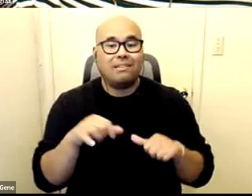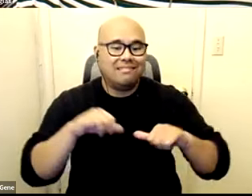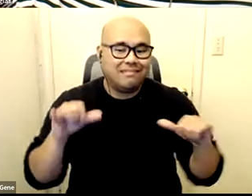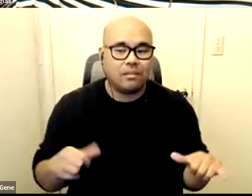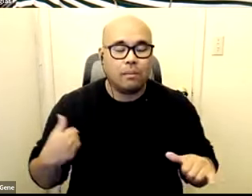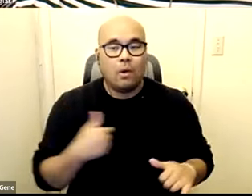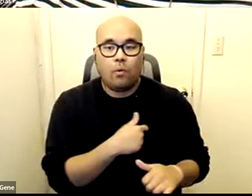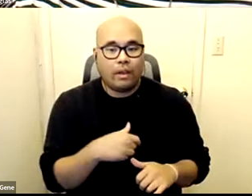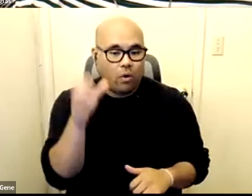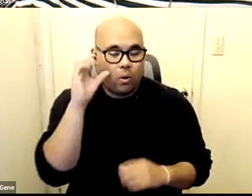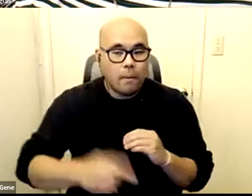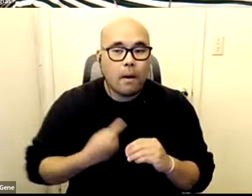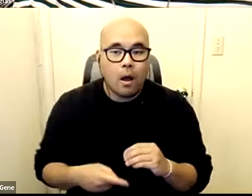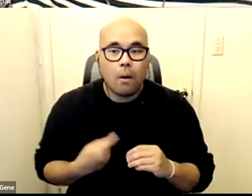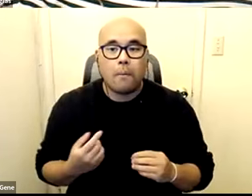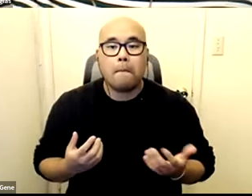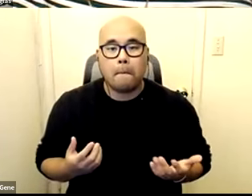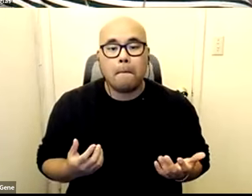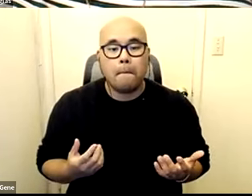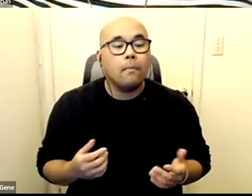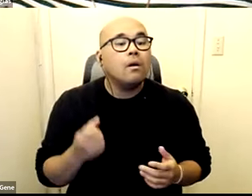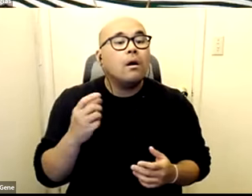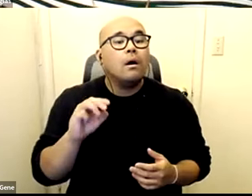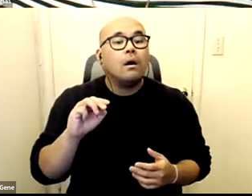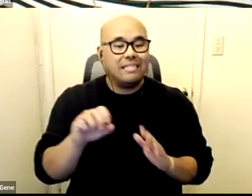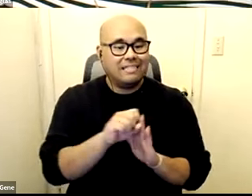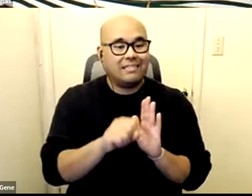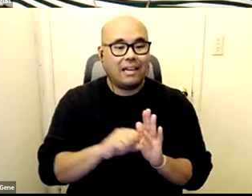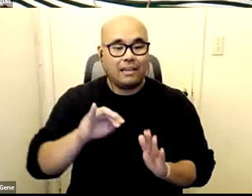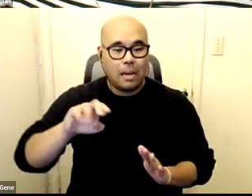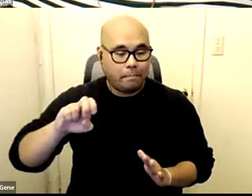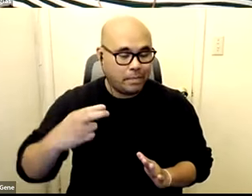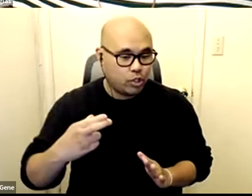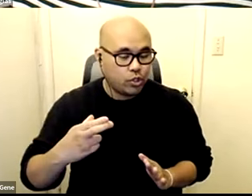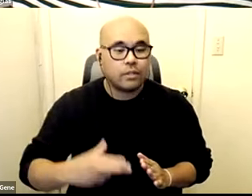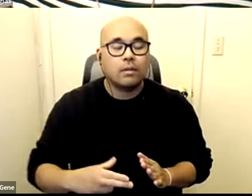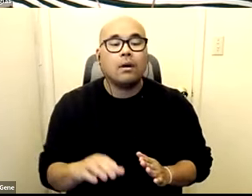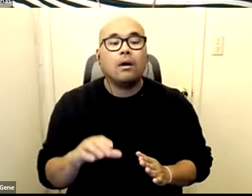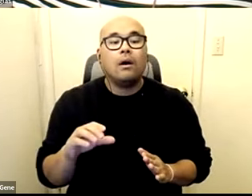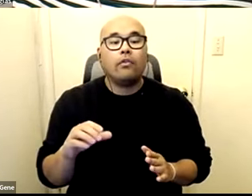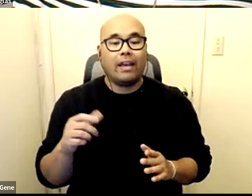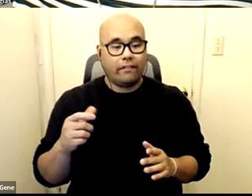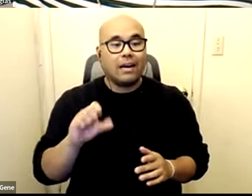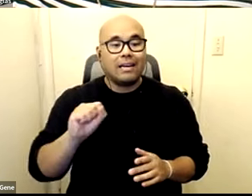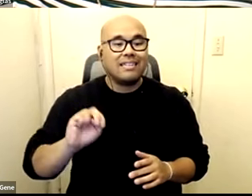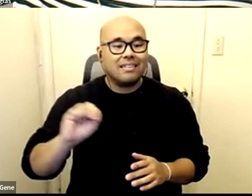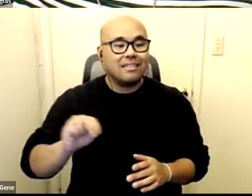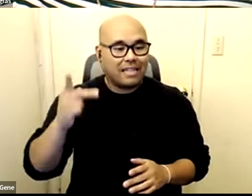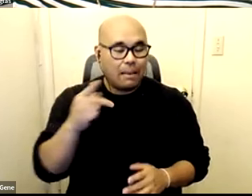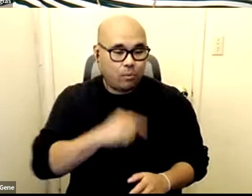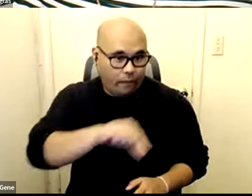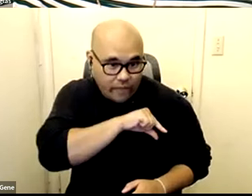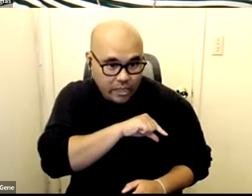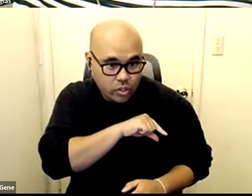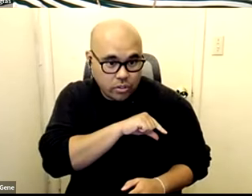that we've heard about um is in michigan a system for snap eligibility that was just pulling in a